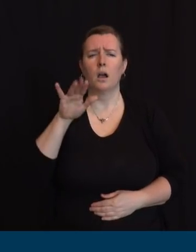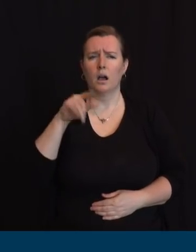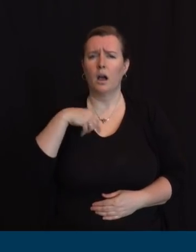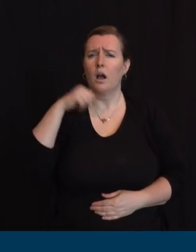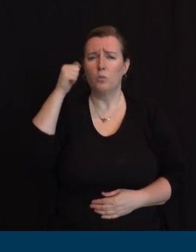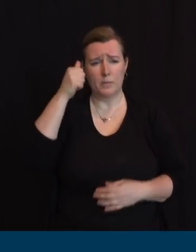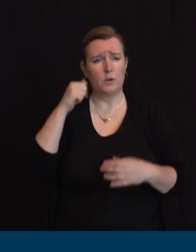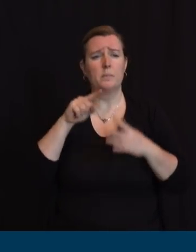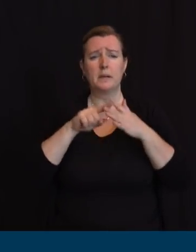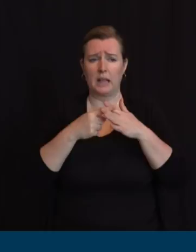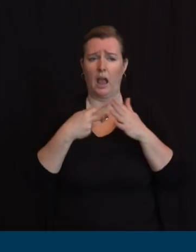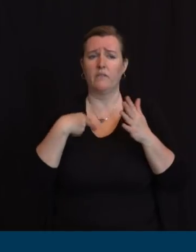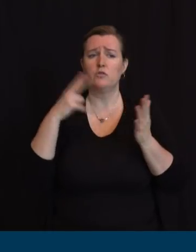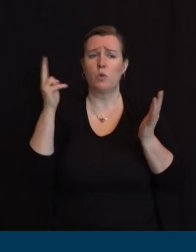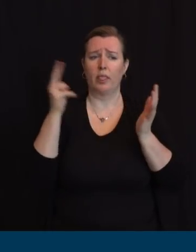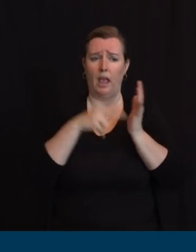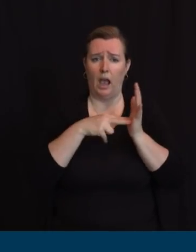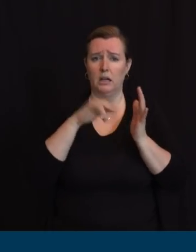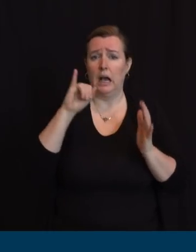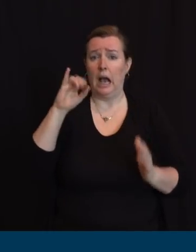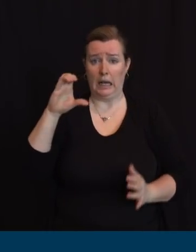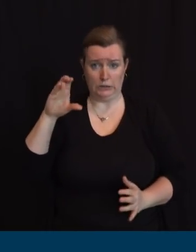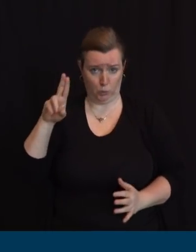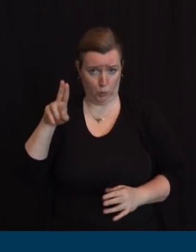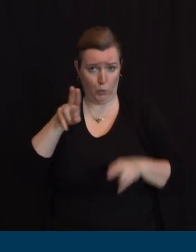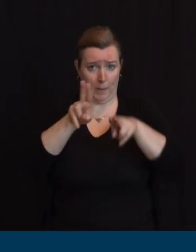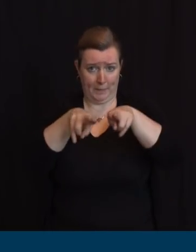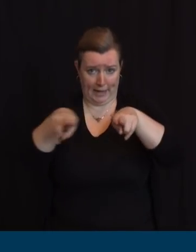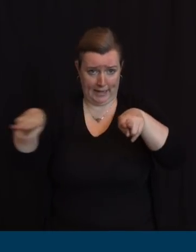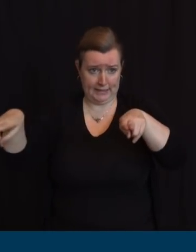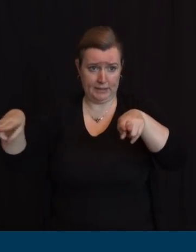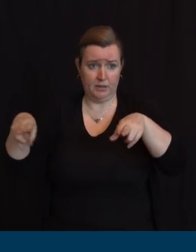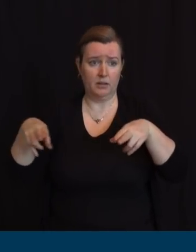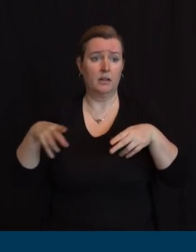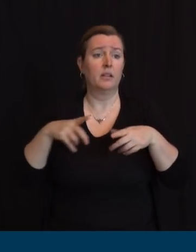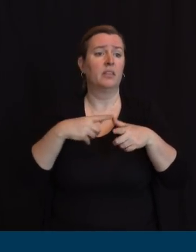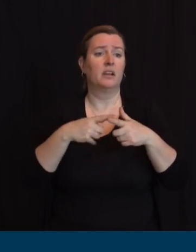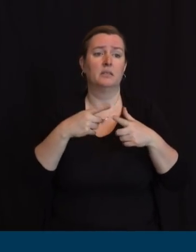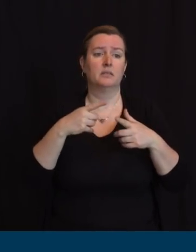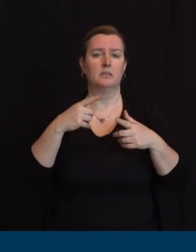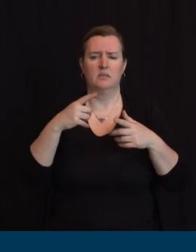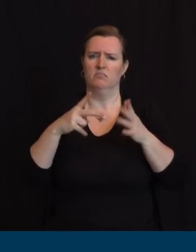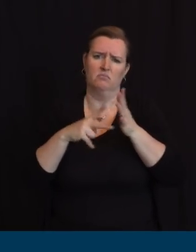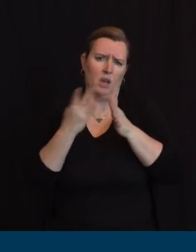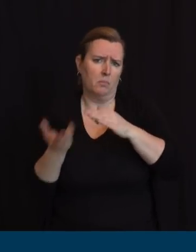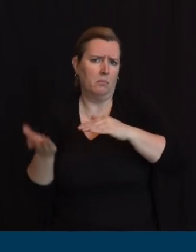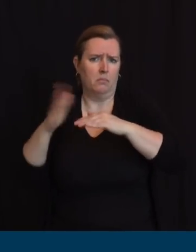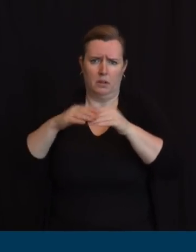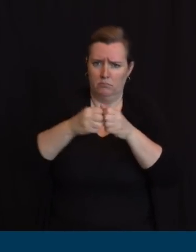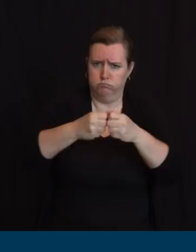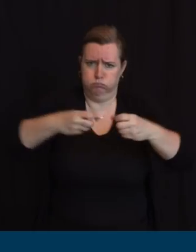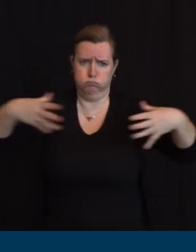was we need to double that. Yesterday, we needed 6,000 ventilators. Today, it's 3,800.